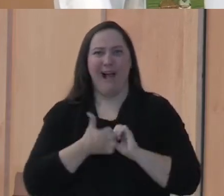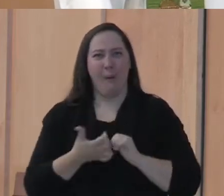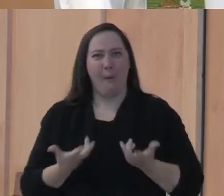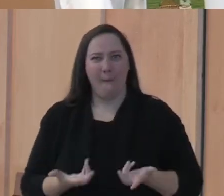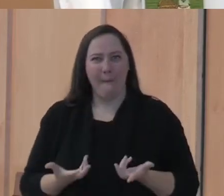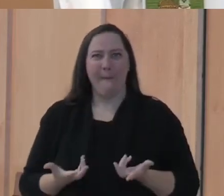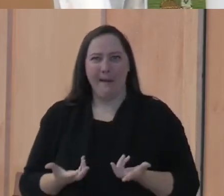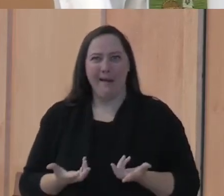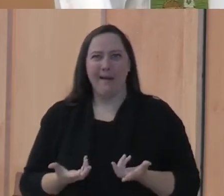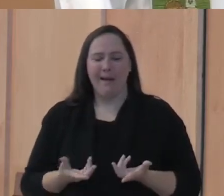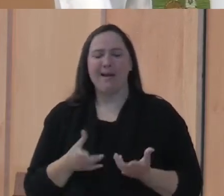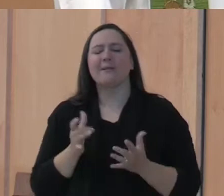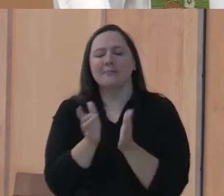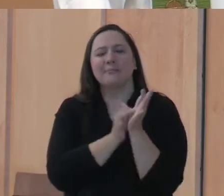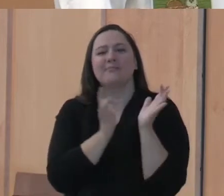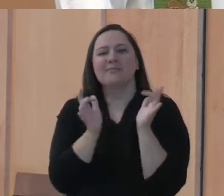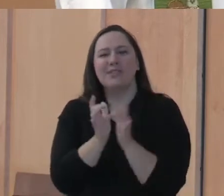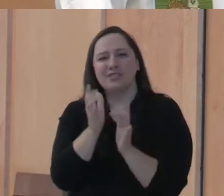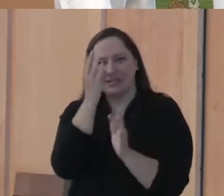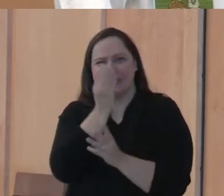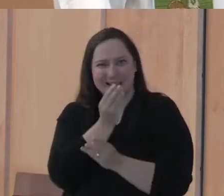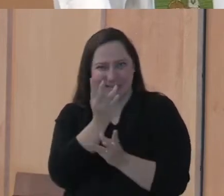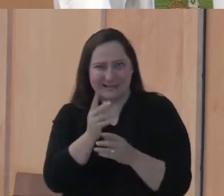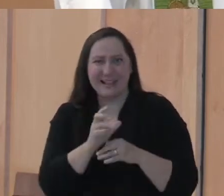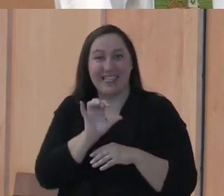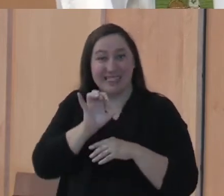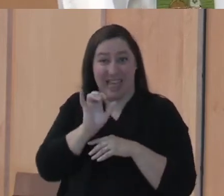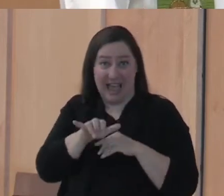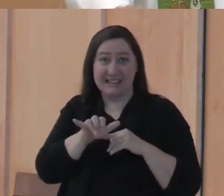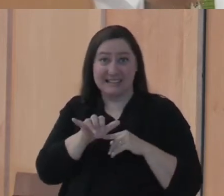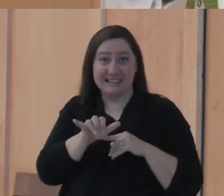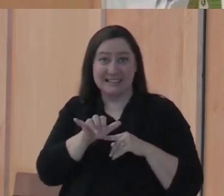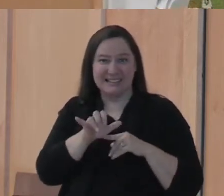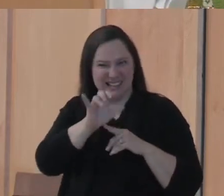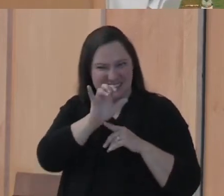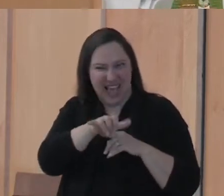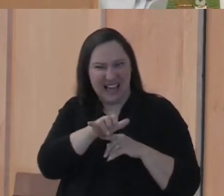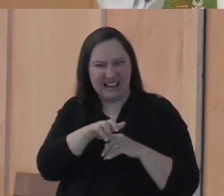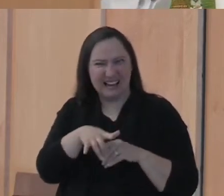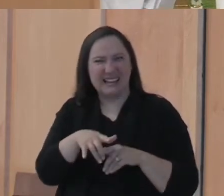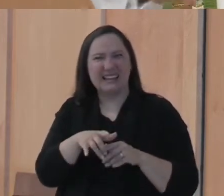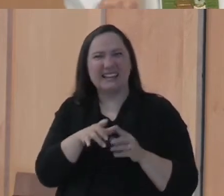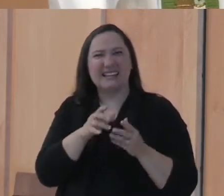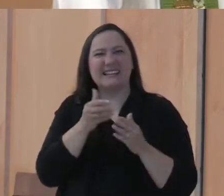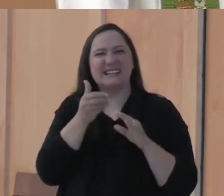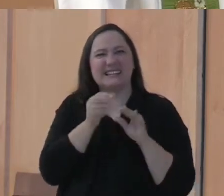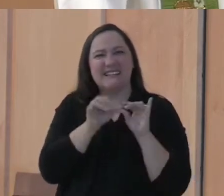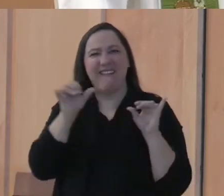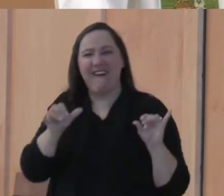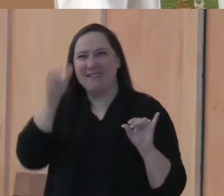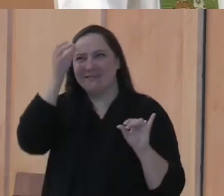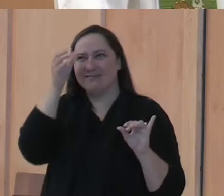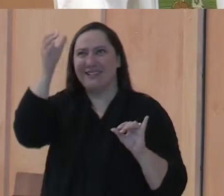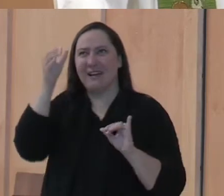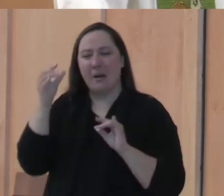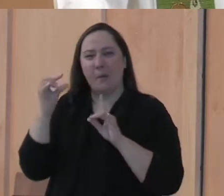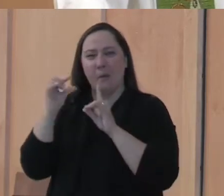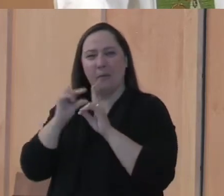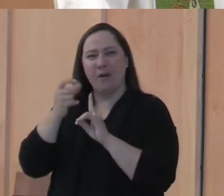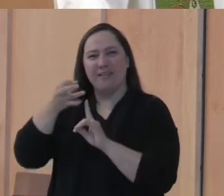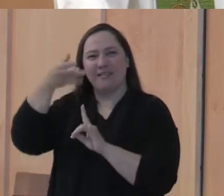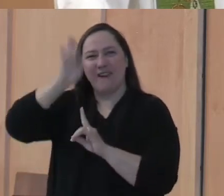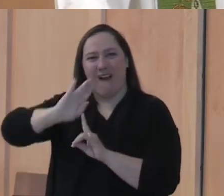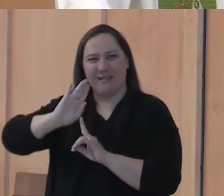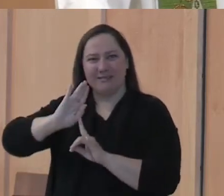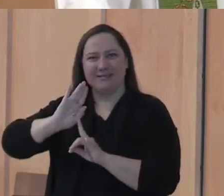And Jesus says that is a little picture in this world of what the word of God is like.